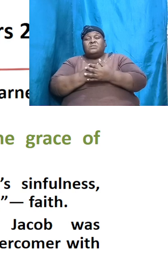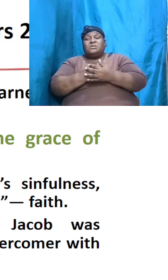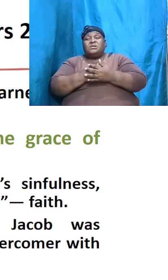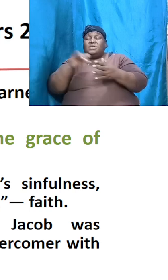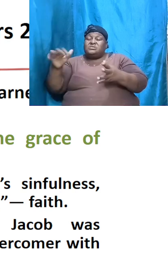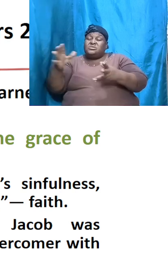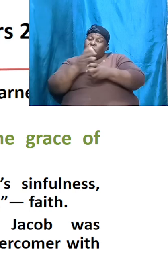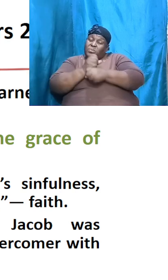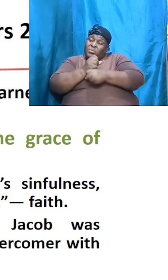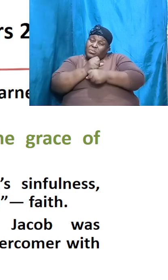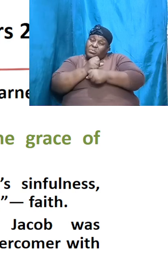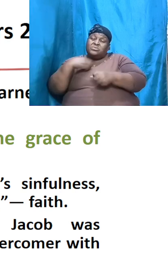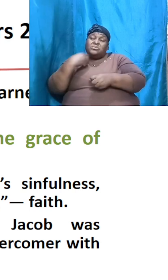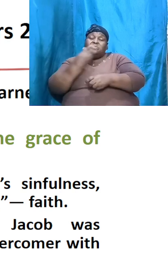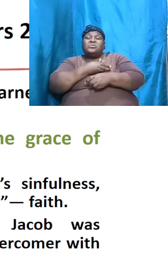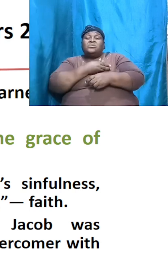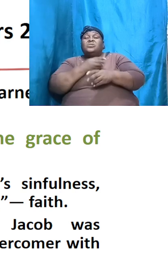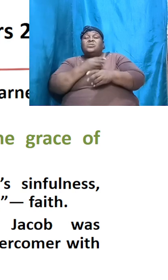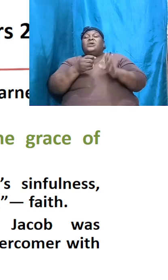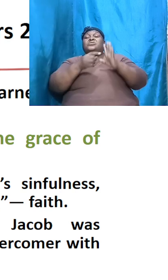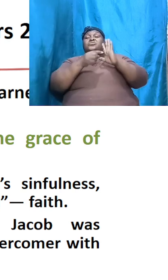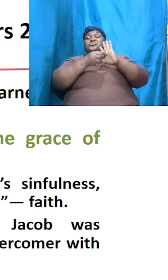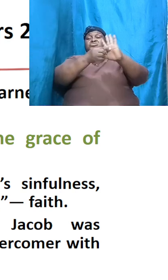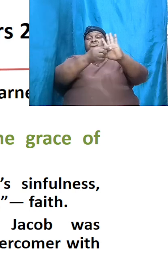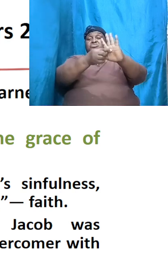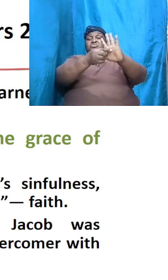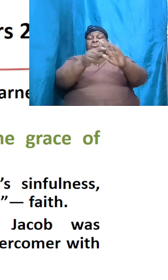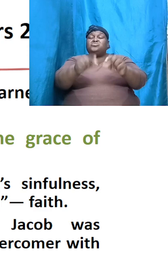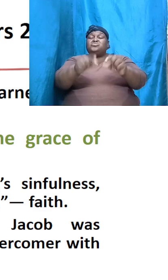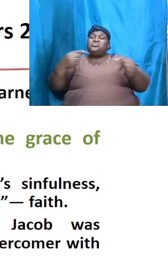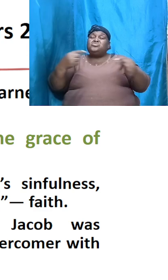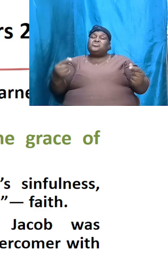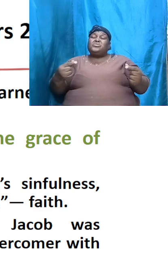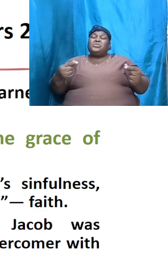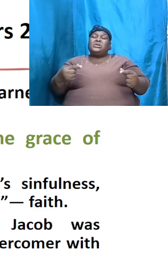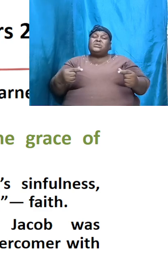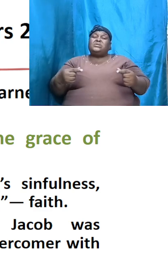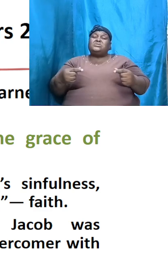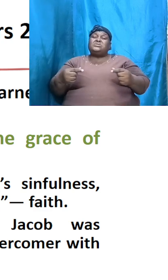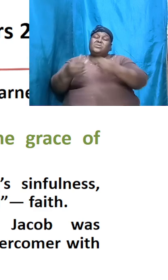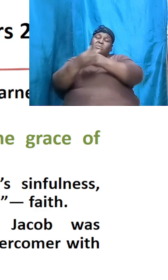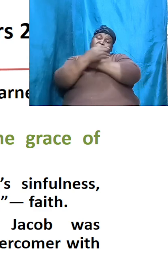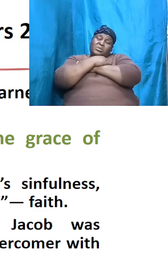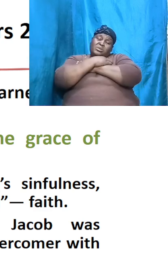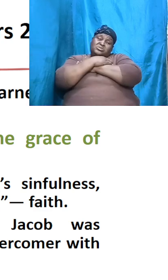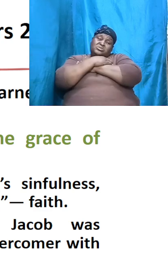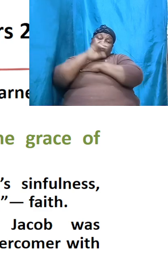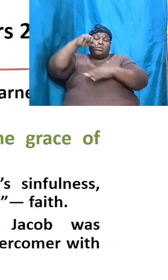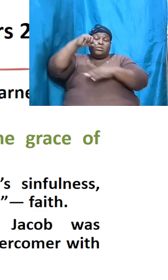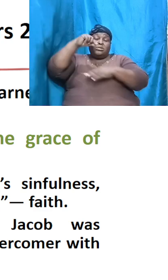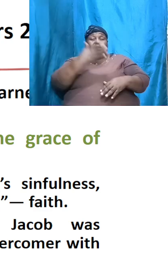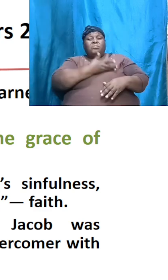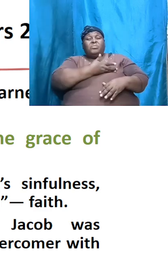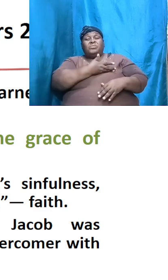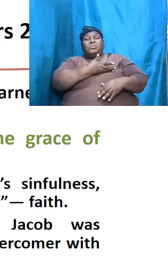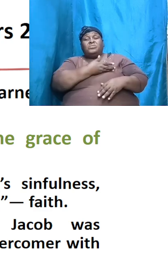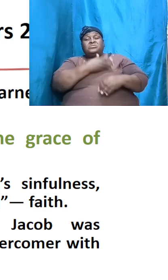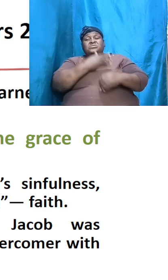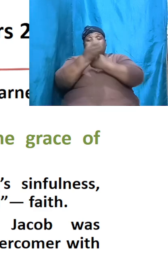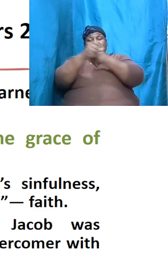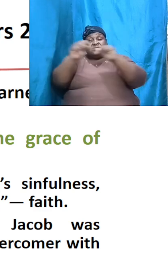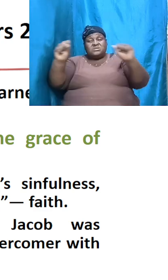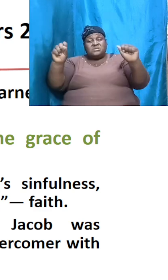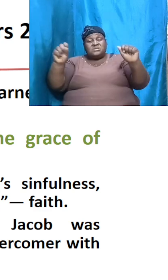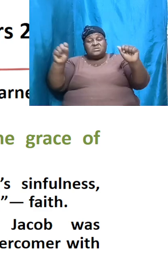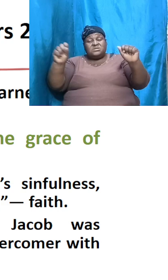and he still shows his great compassion to us and ultimately will save us so lesson number